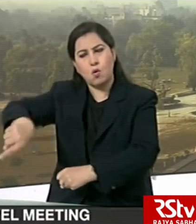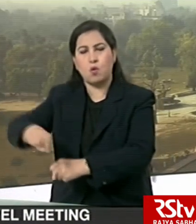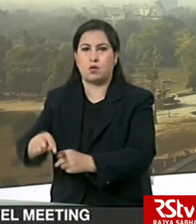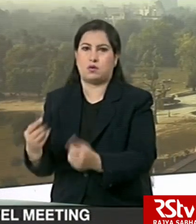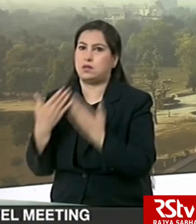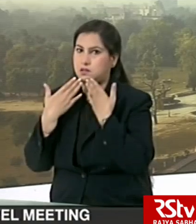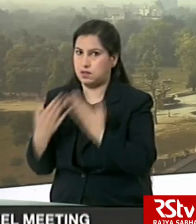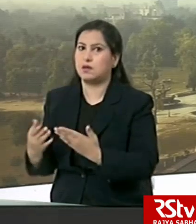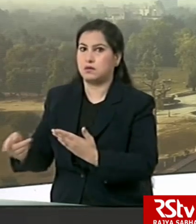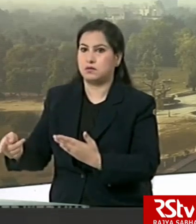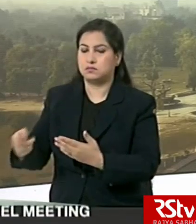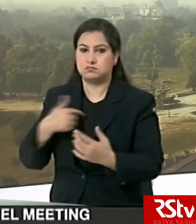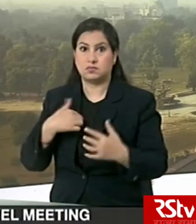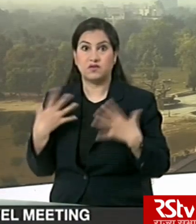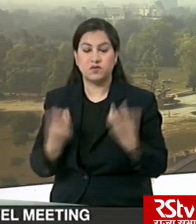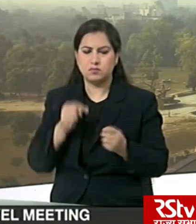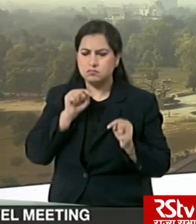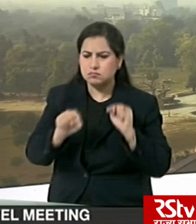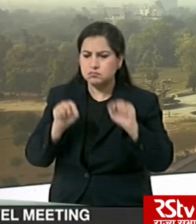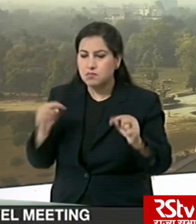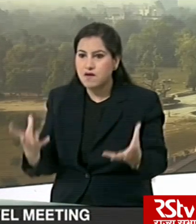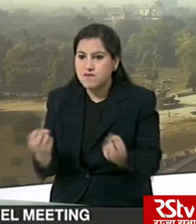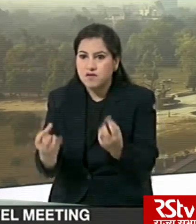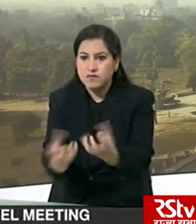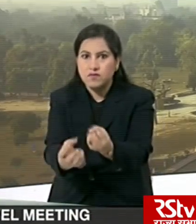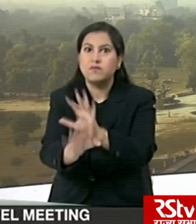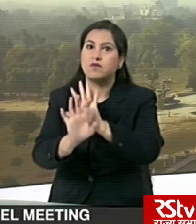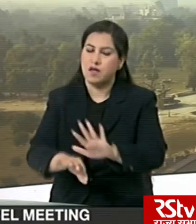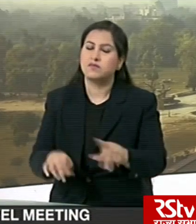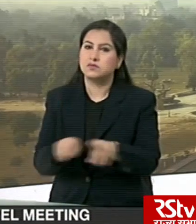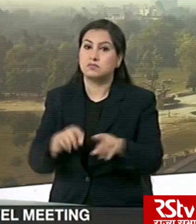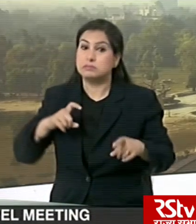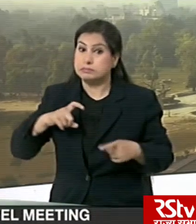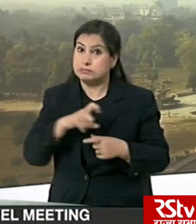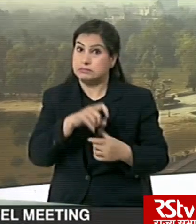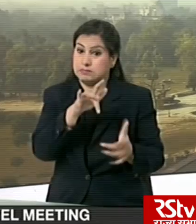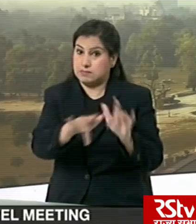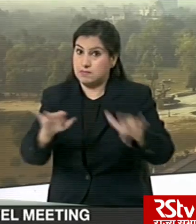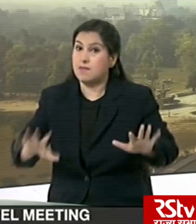we have been able to pinpoint where the virus is right now.